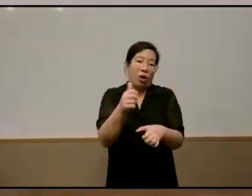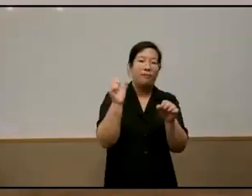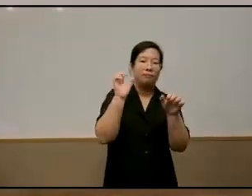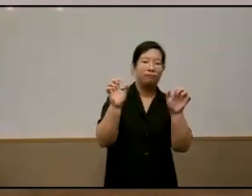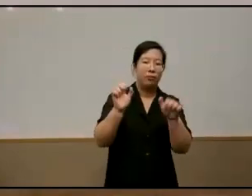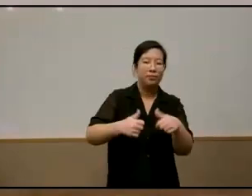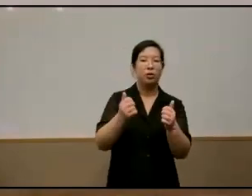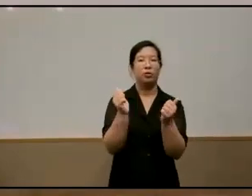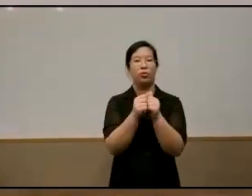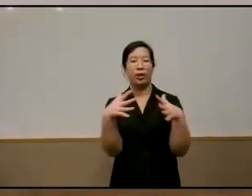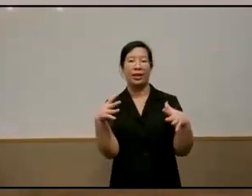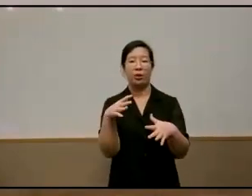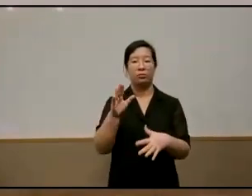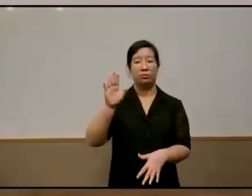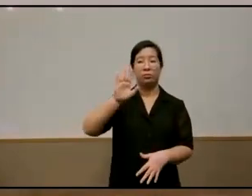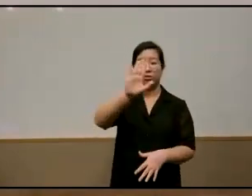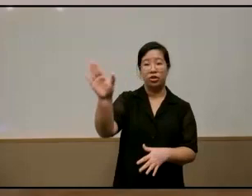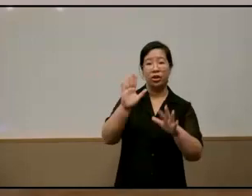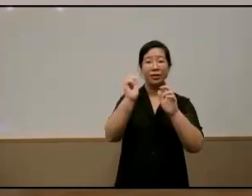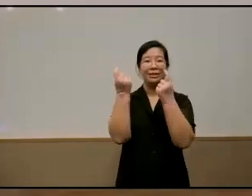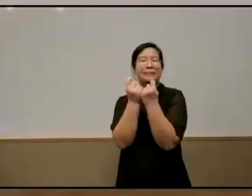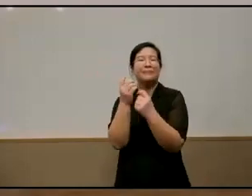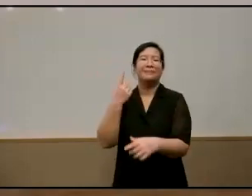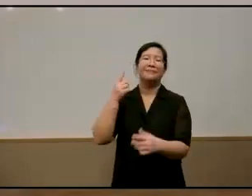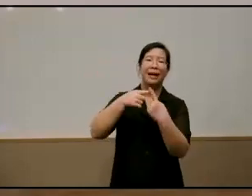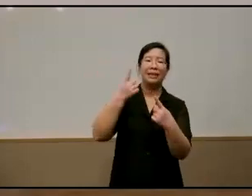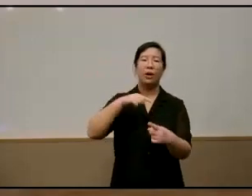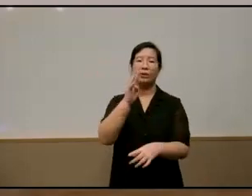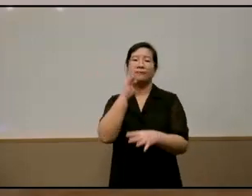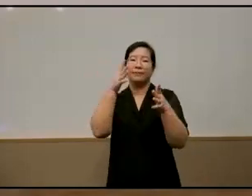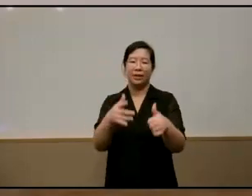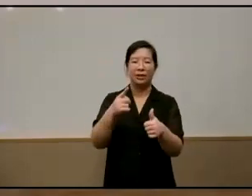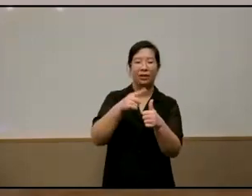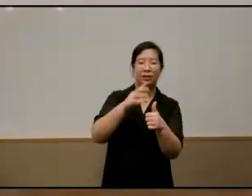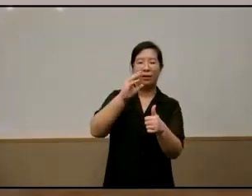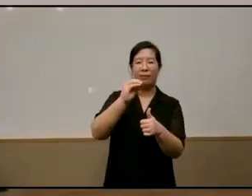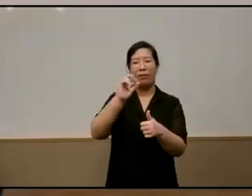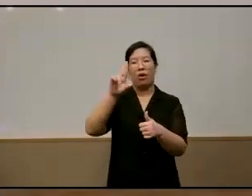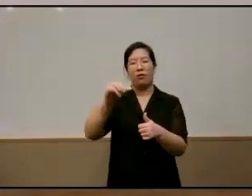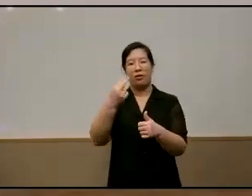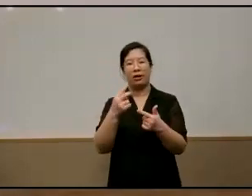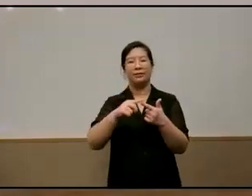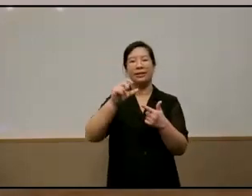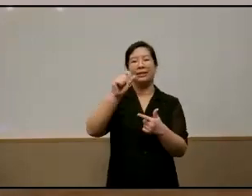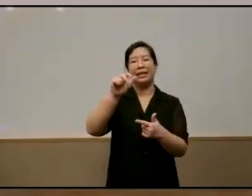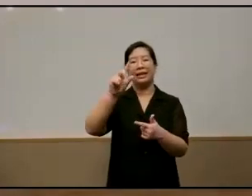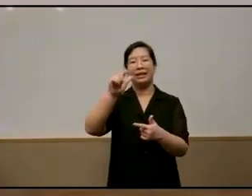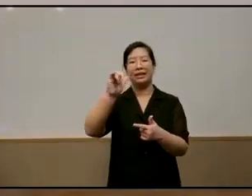team and their team as well as our esteemed speakers metamolia stanley professor alista